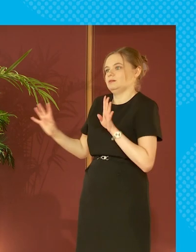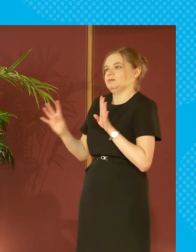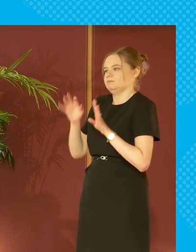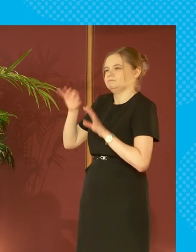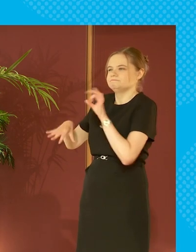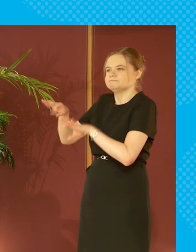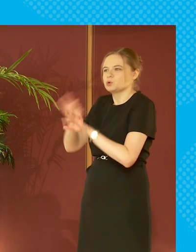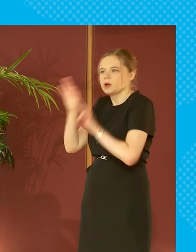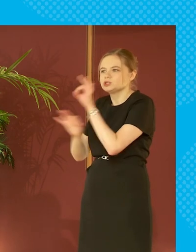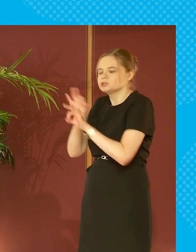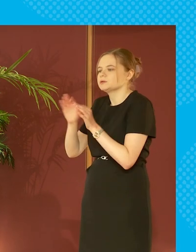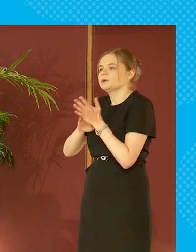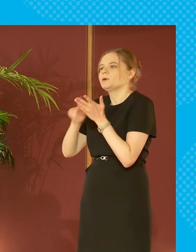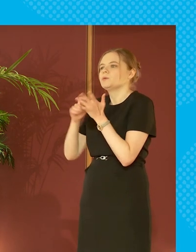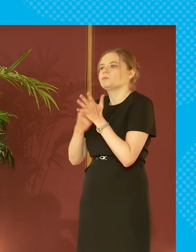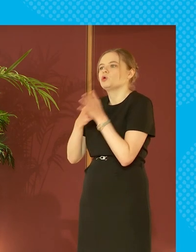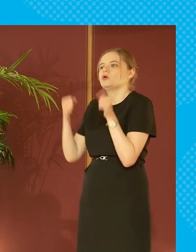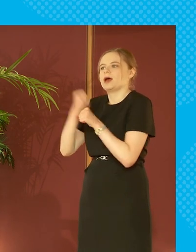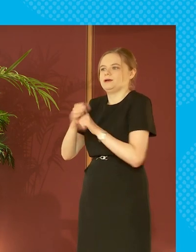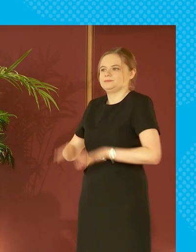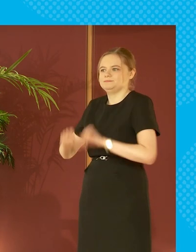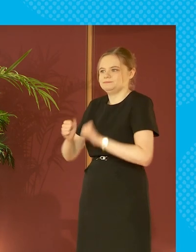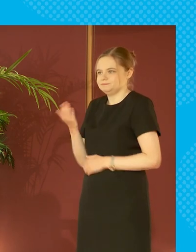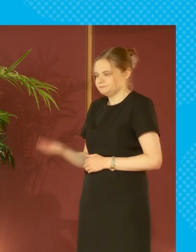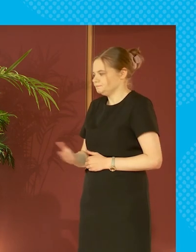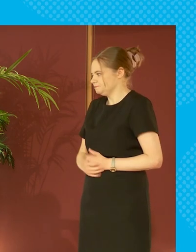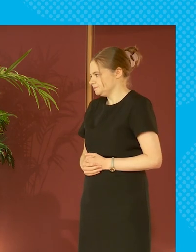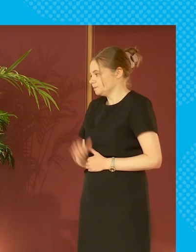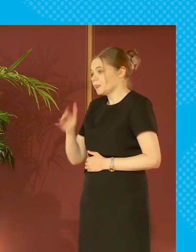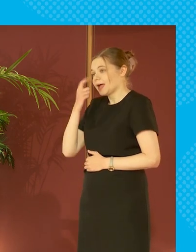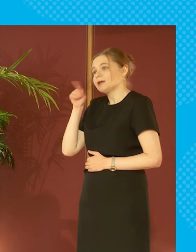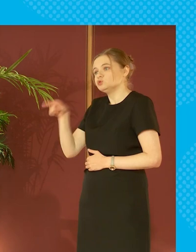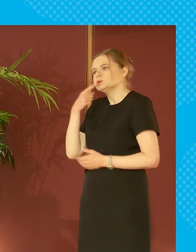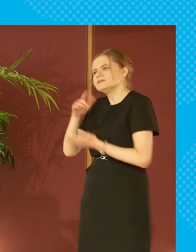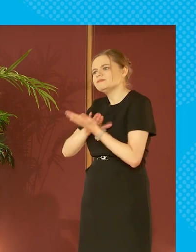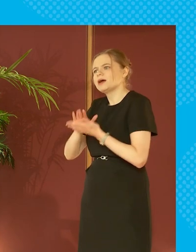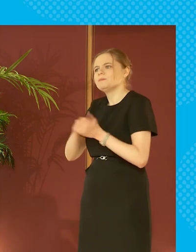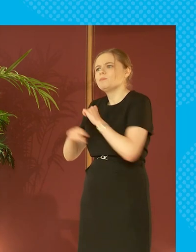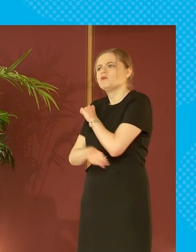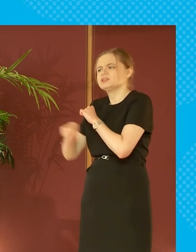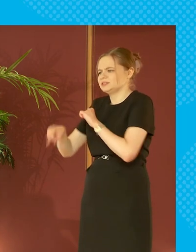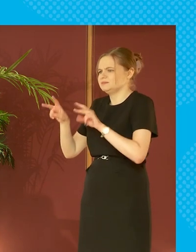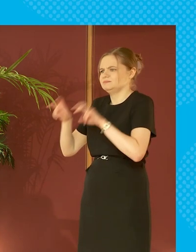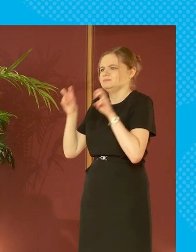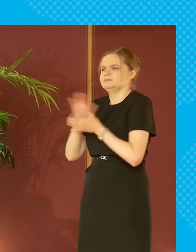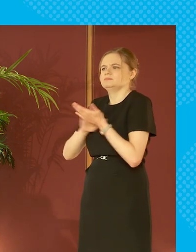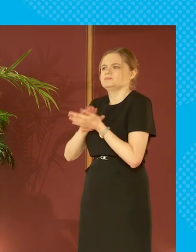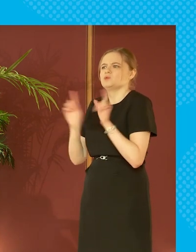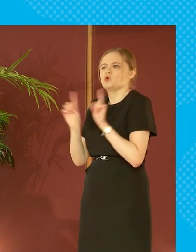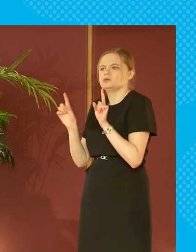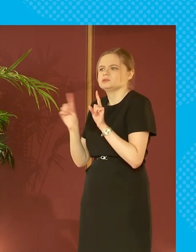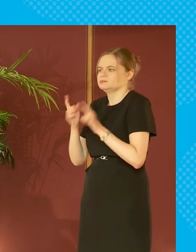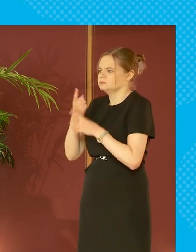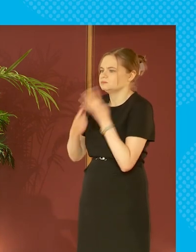a couple of questions and Morag I'll start with you if I may. Can you define poverty for us? What is it that we mean when we talk about